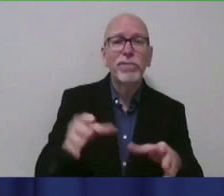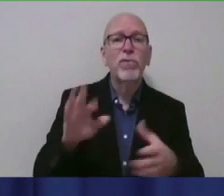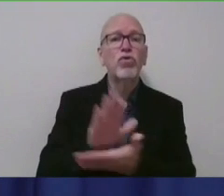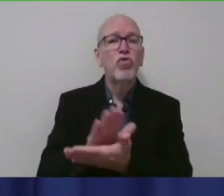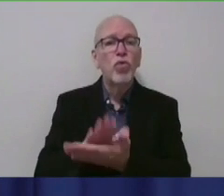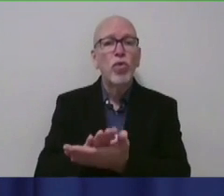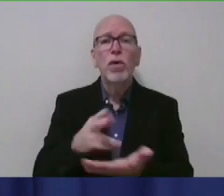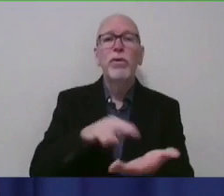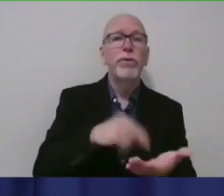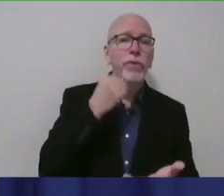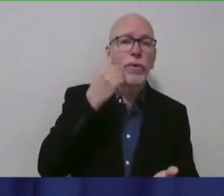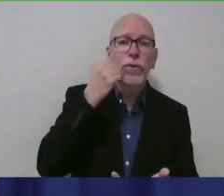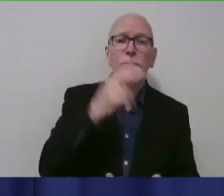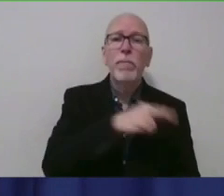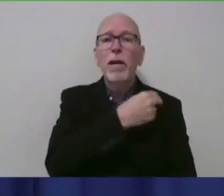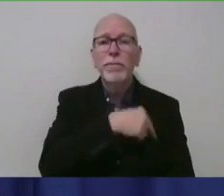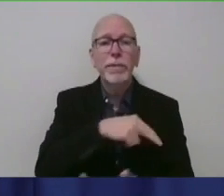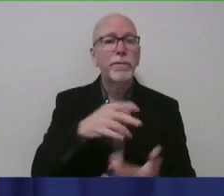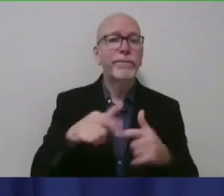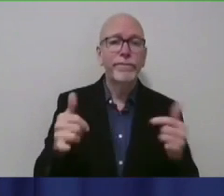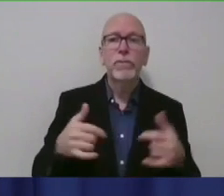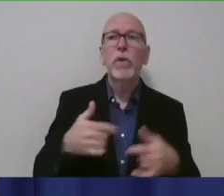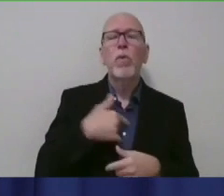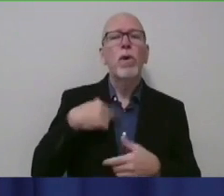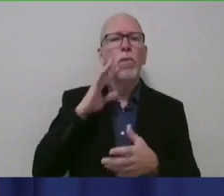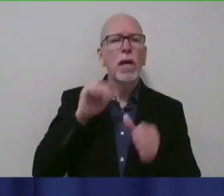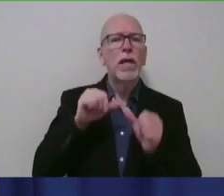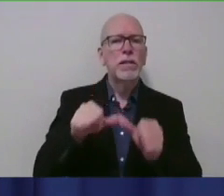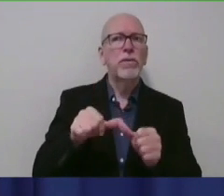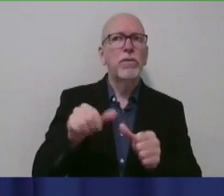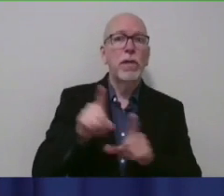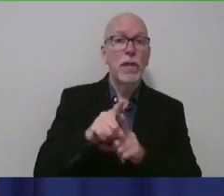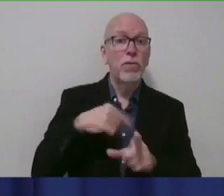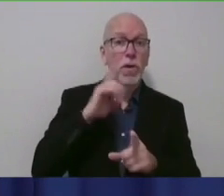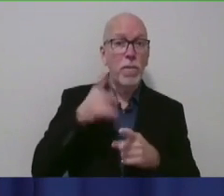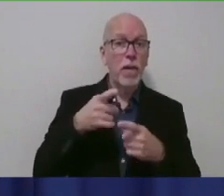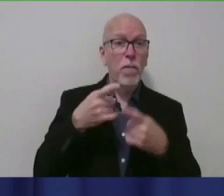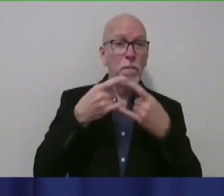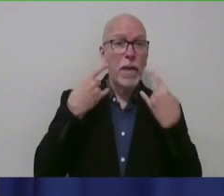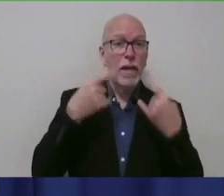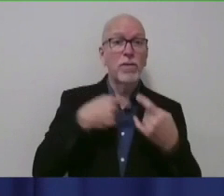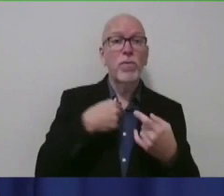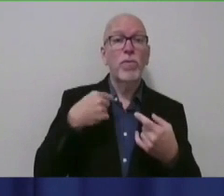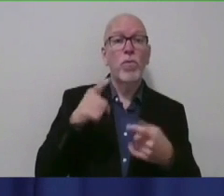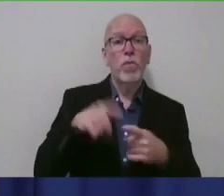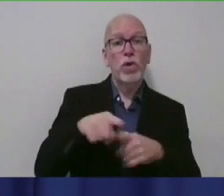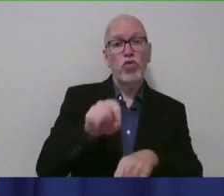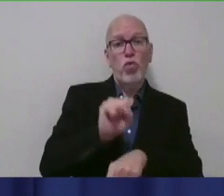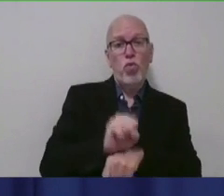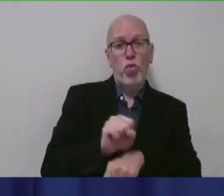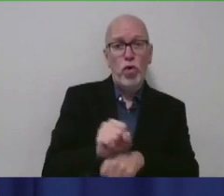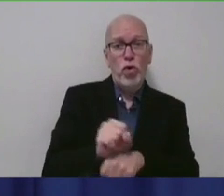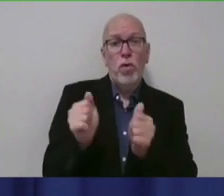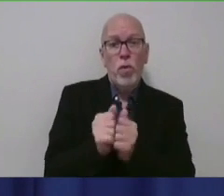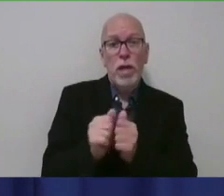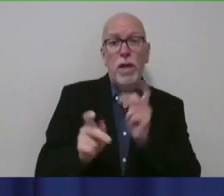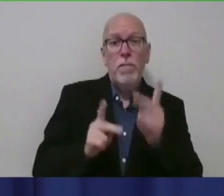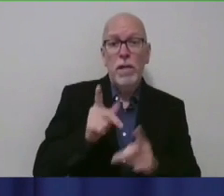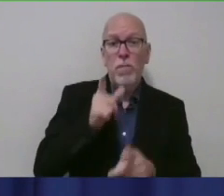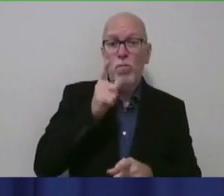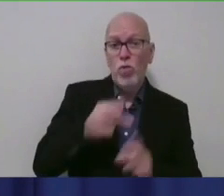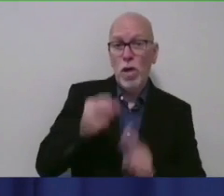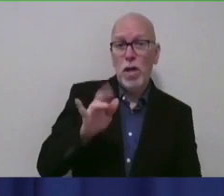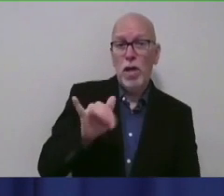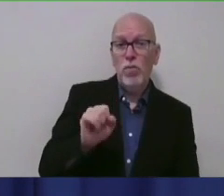facilities, hospitals. And we continue, when we're talking about masks early, to when you're working with at-risk population, like